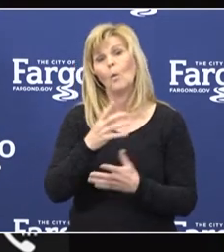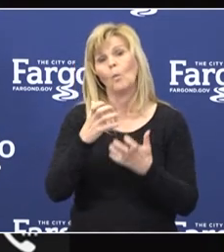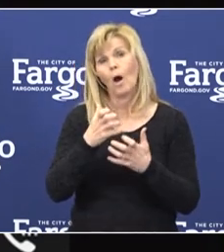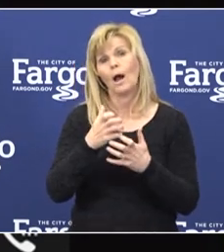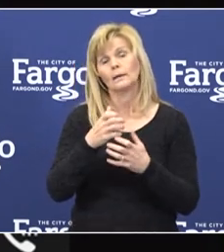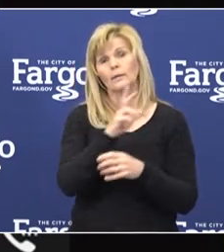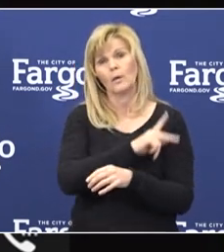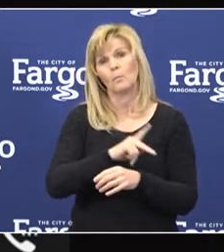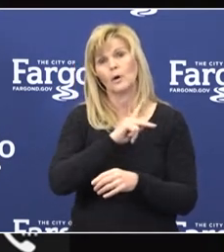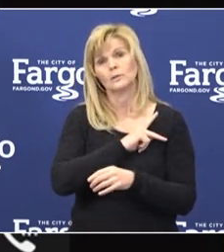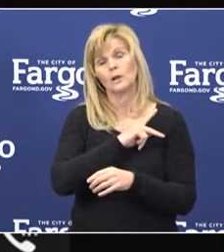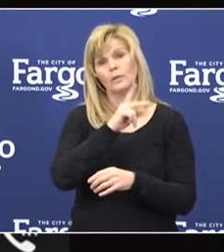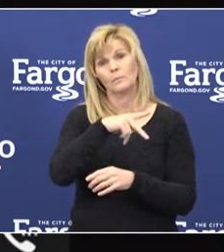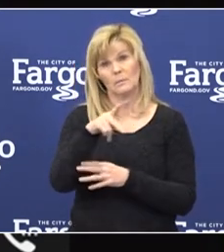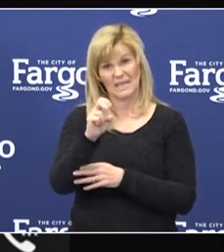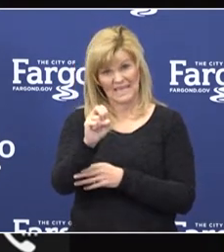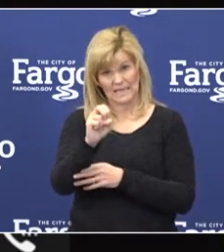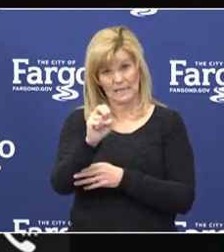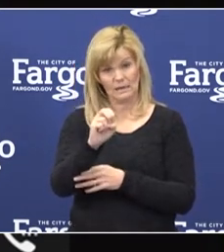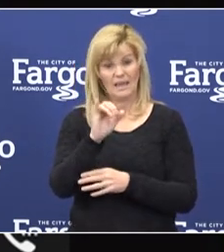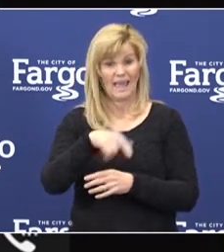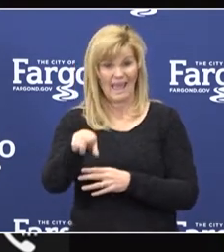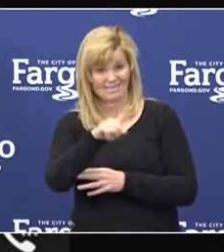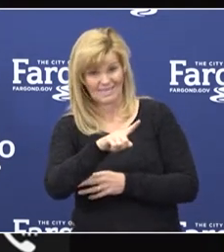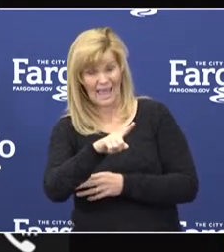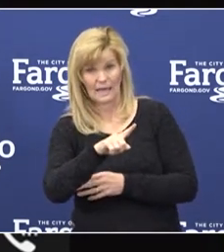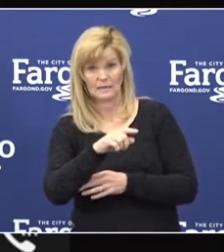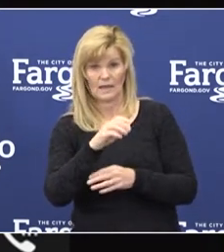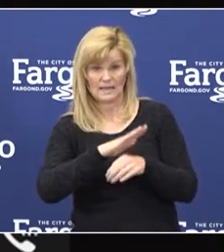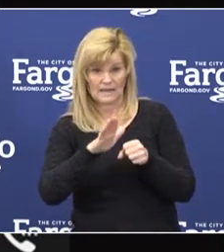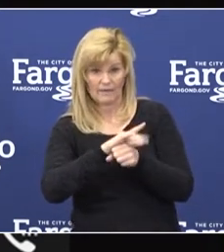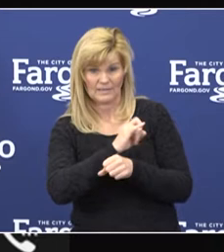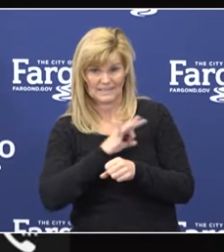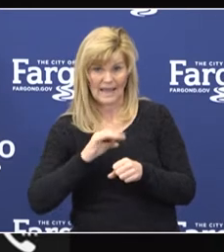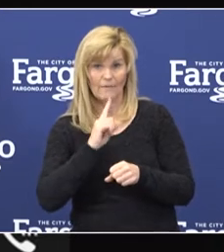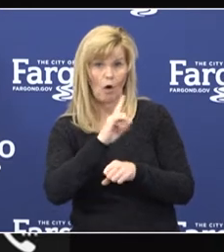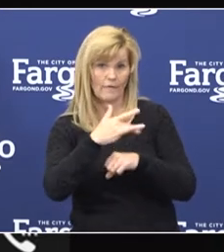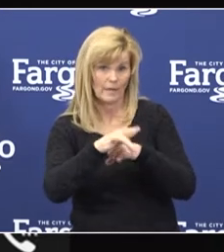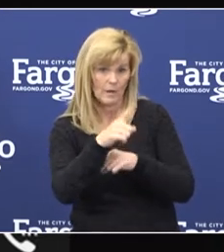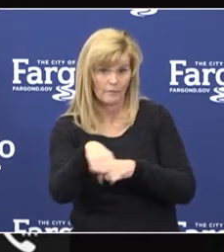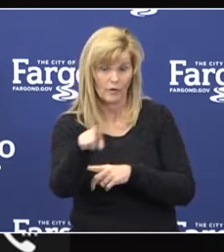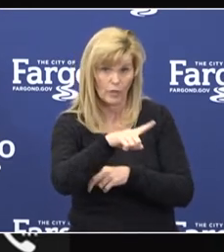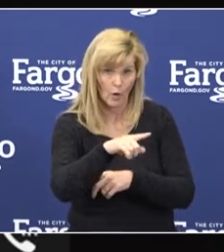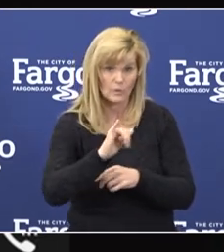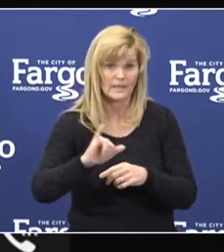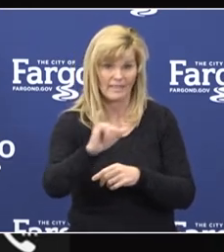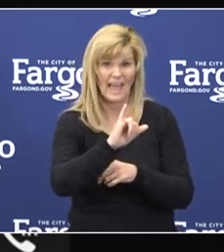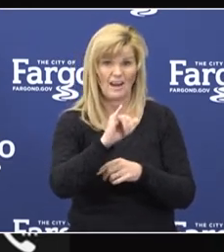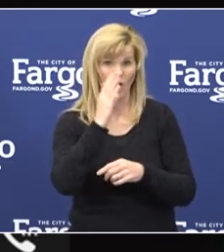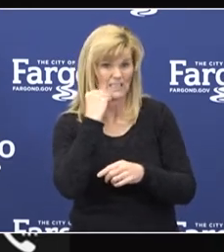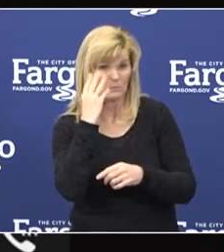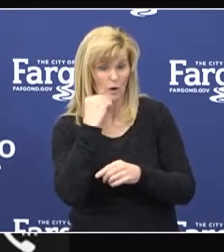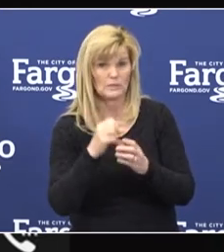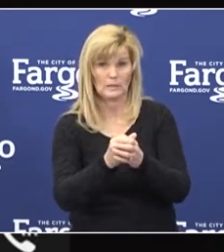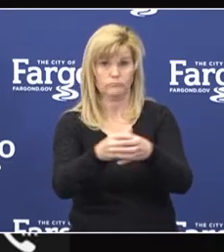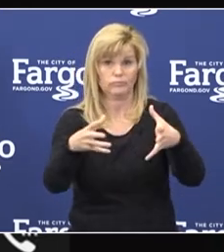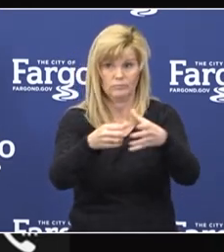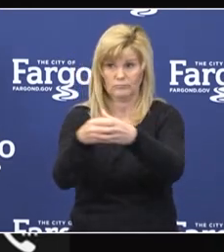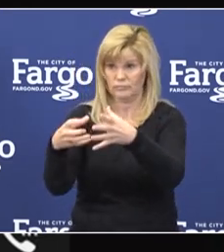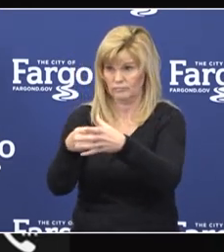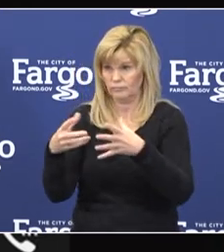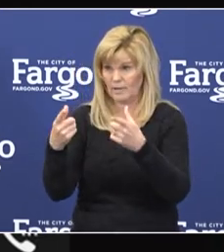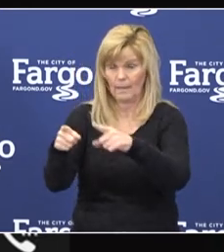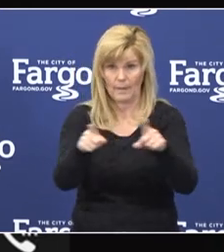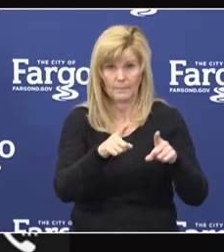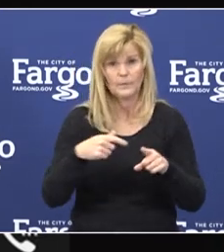equipment and adequate staffing are available for especially those facilities facing the outbreaks. We will make